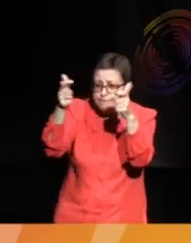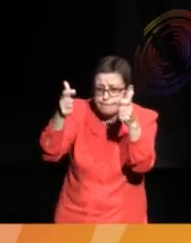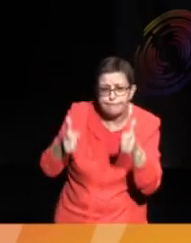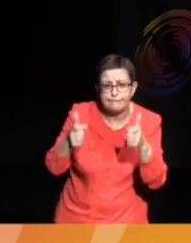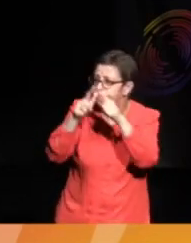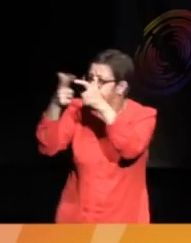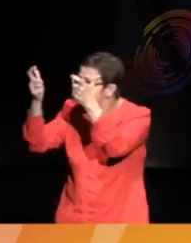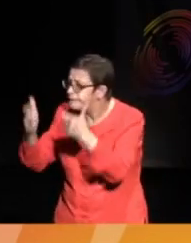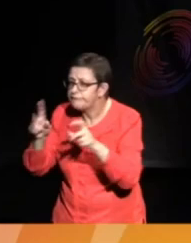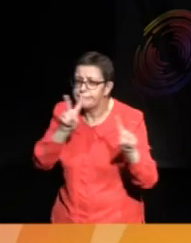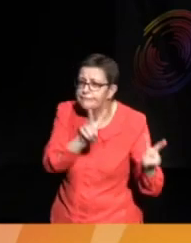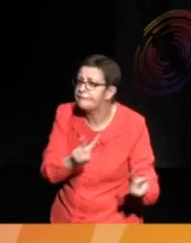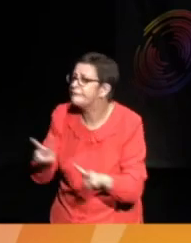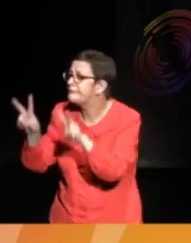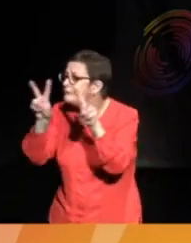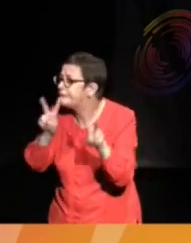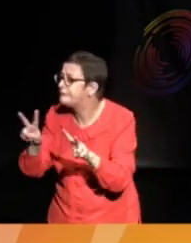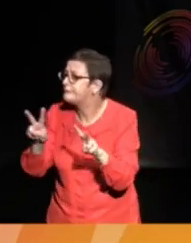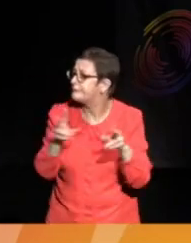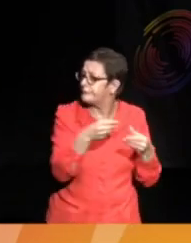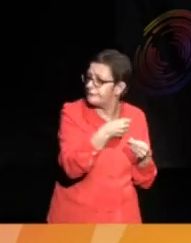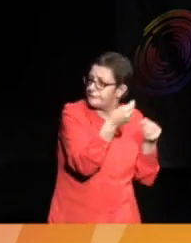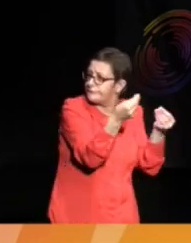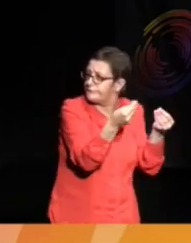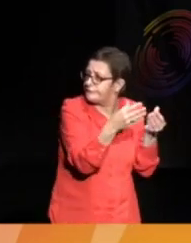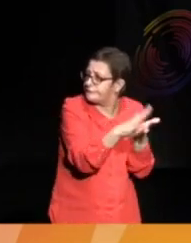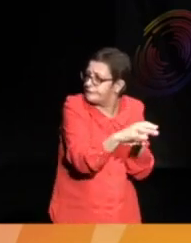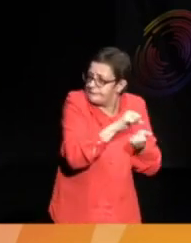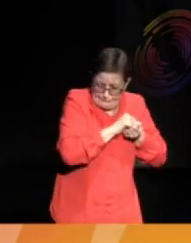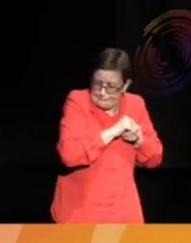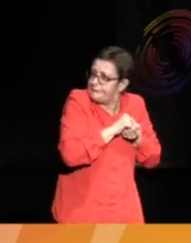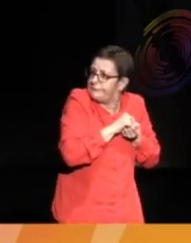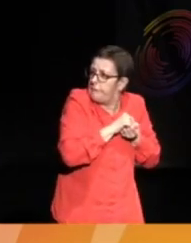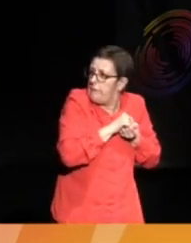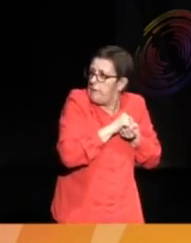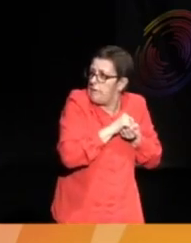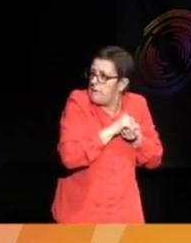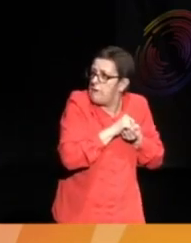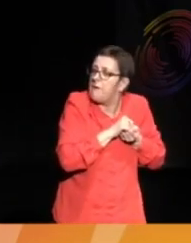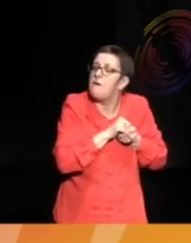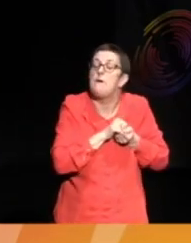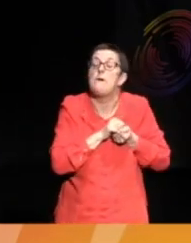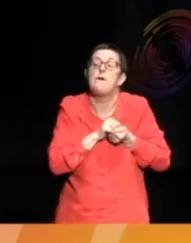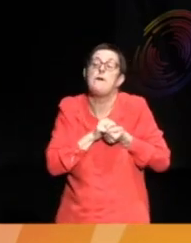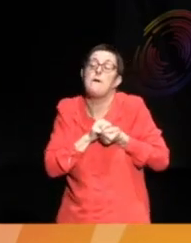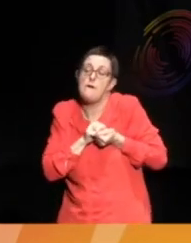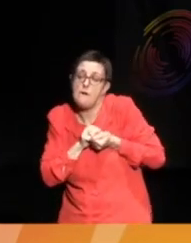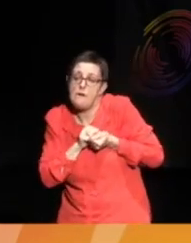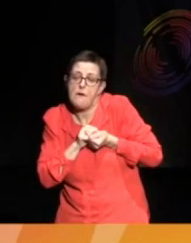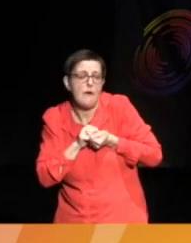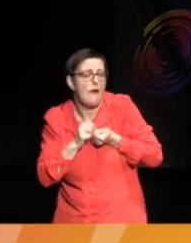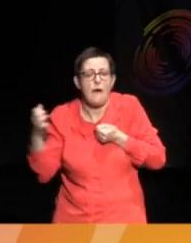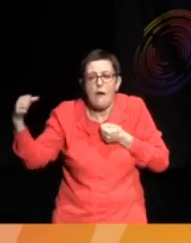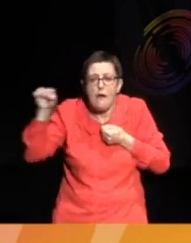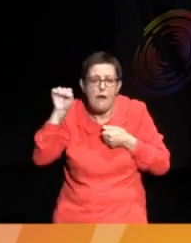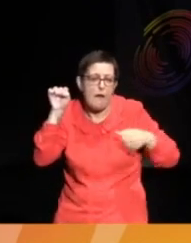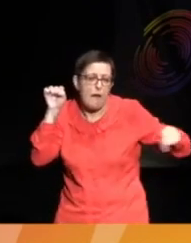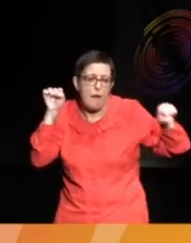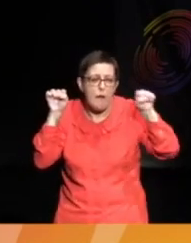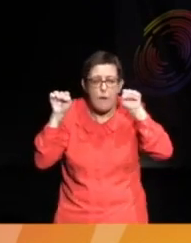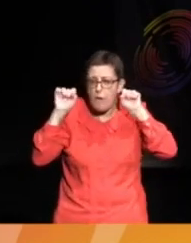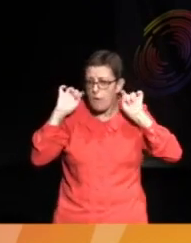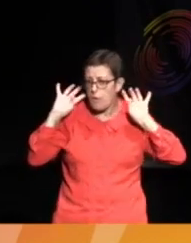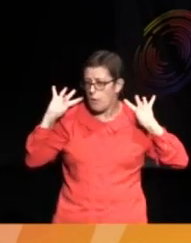rubrics, clutching pamphlets as hard as a mother's hand. They gather their faces together and peer at the